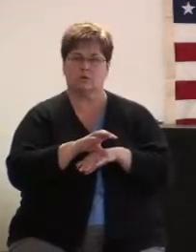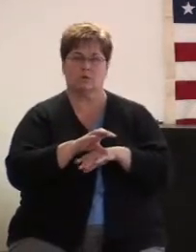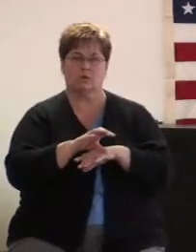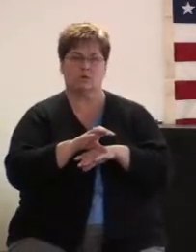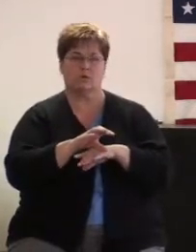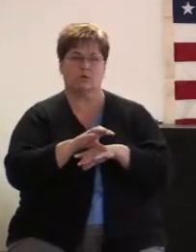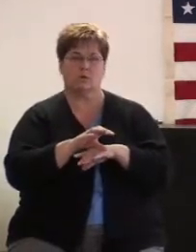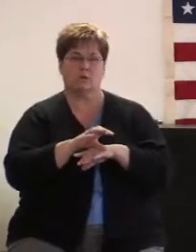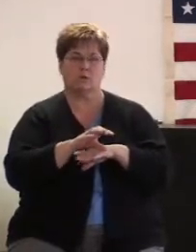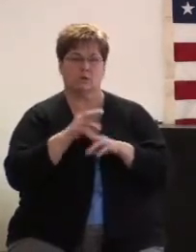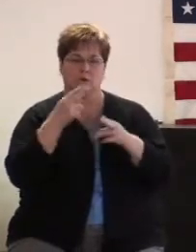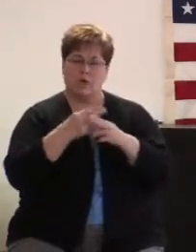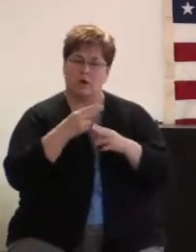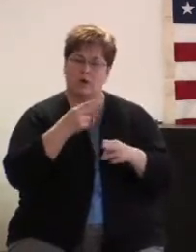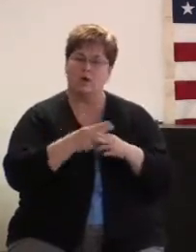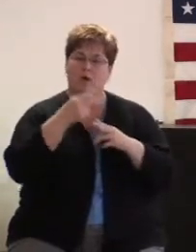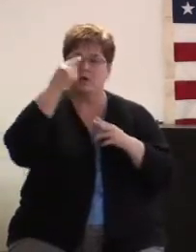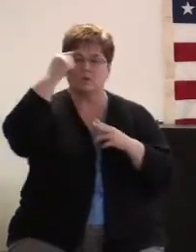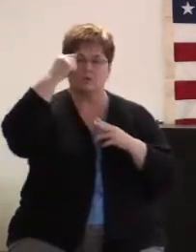calls for